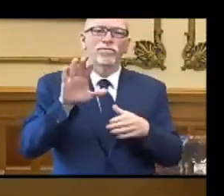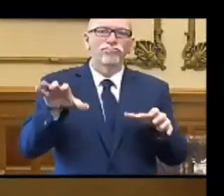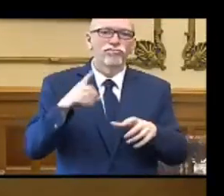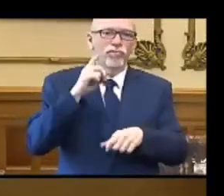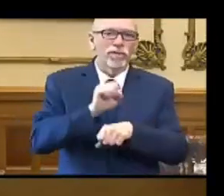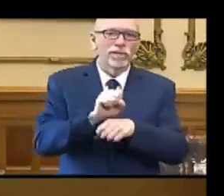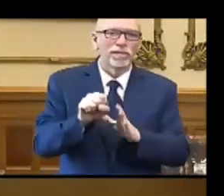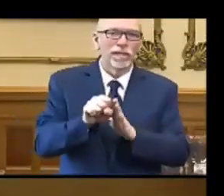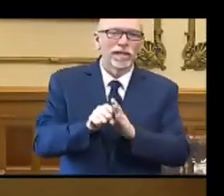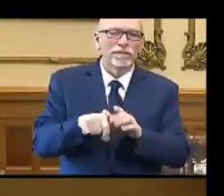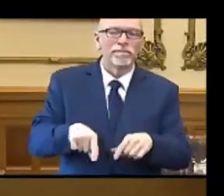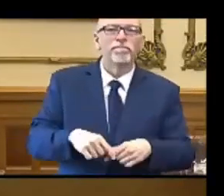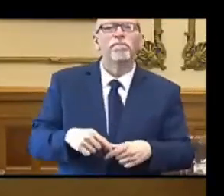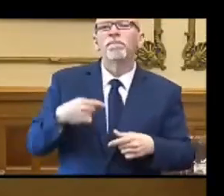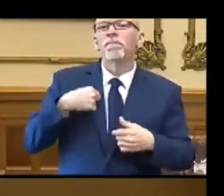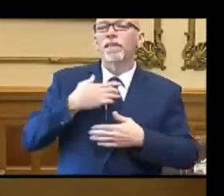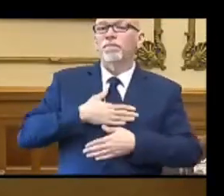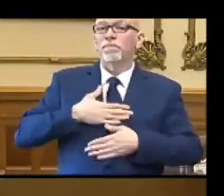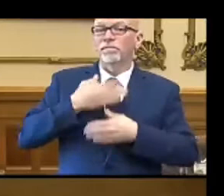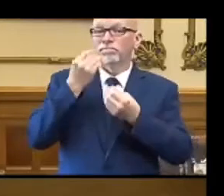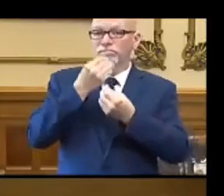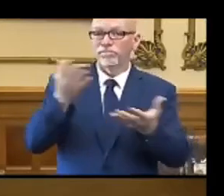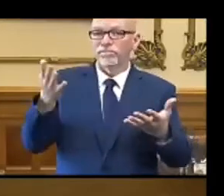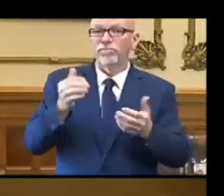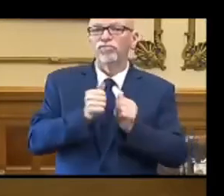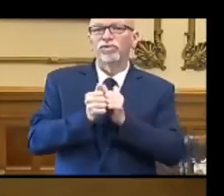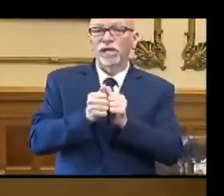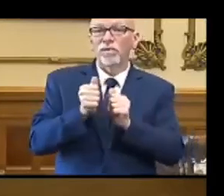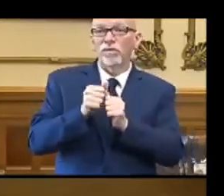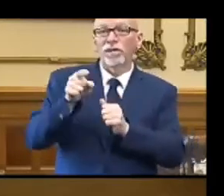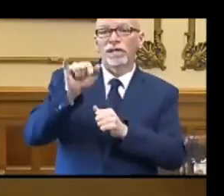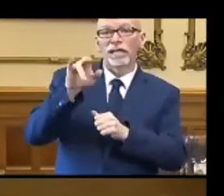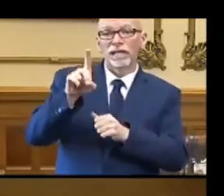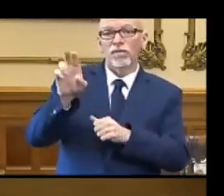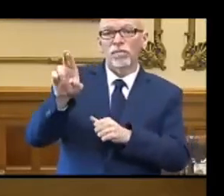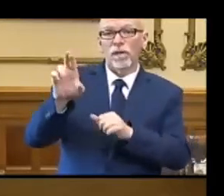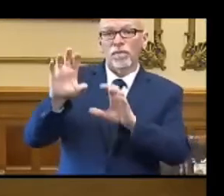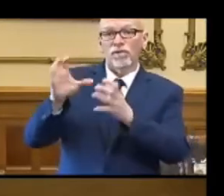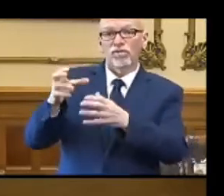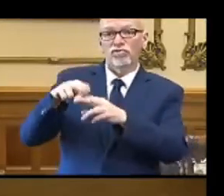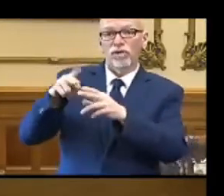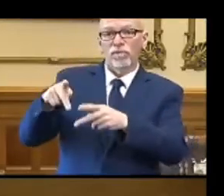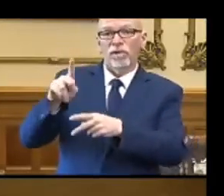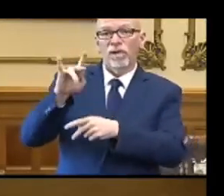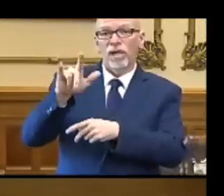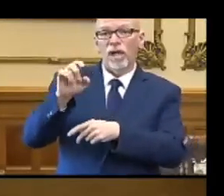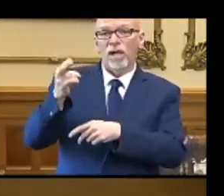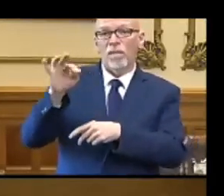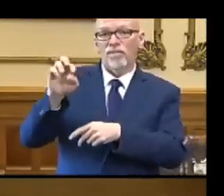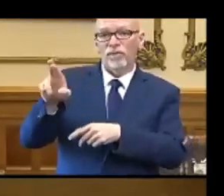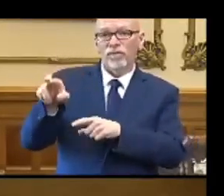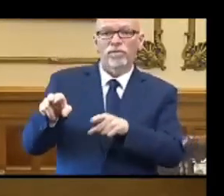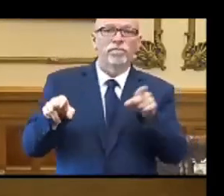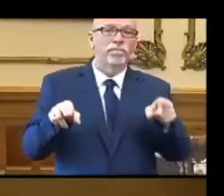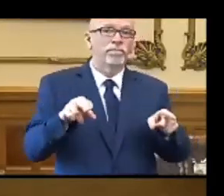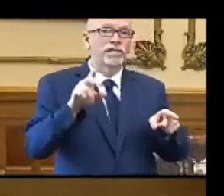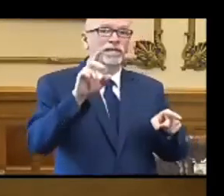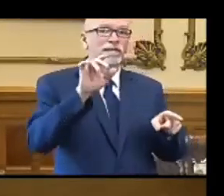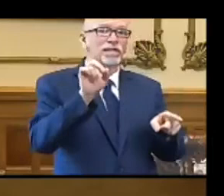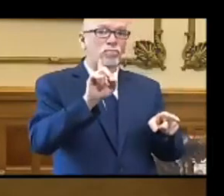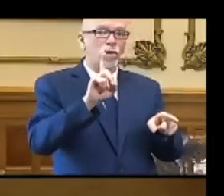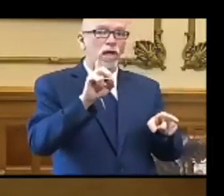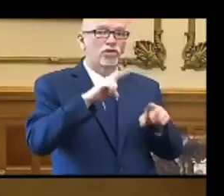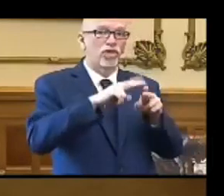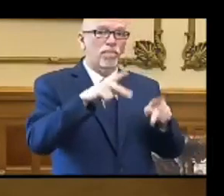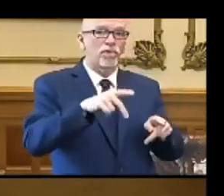state. I am pleased to announce that, together with the Indiana Republican Party Chairman, Kyle Hupfer, and the Indiana Democratic Party